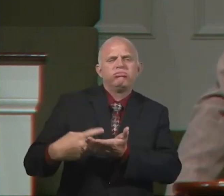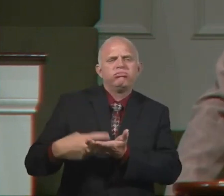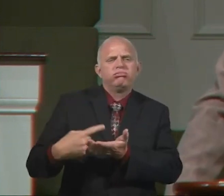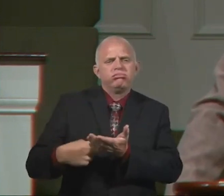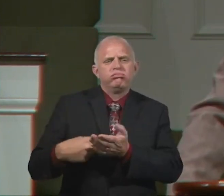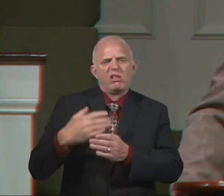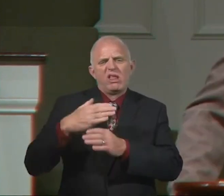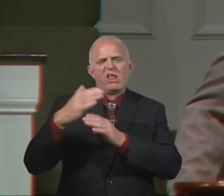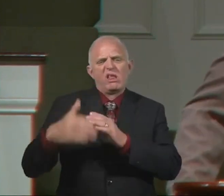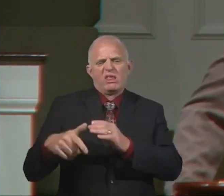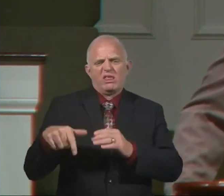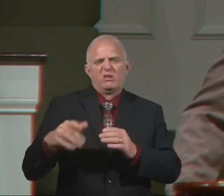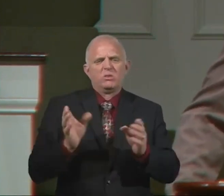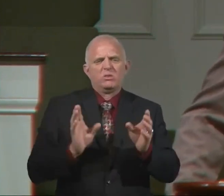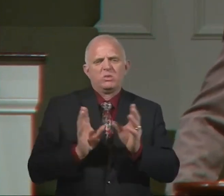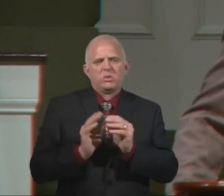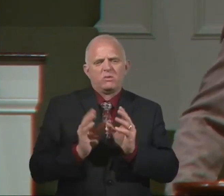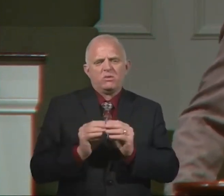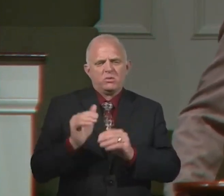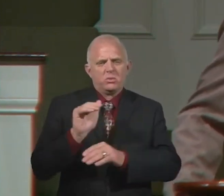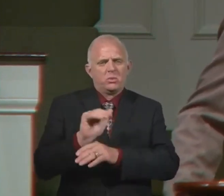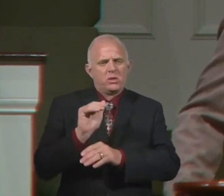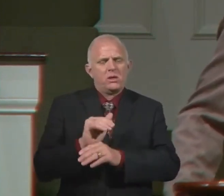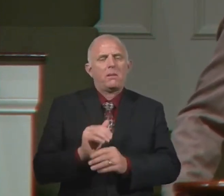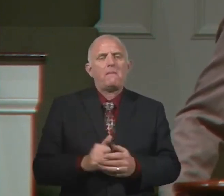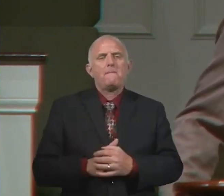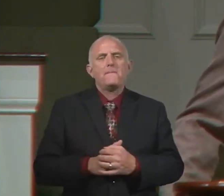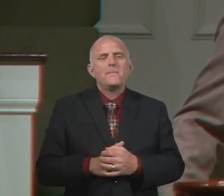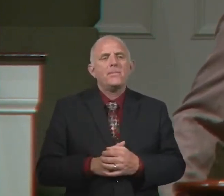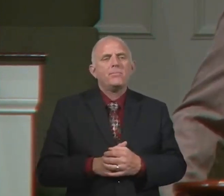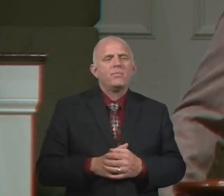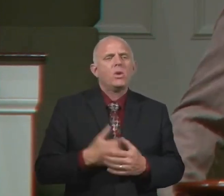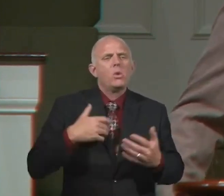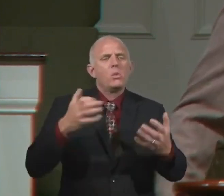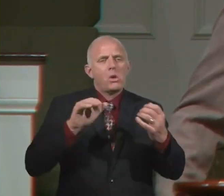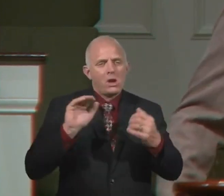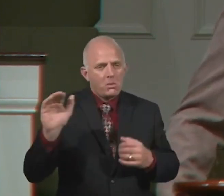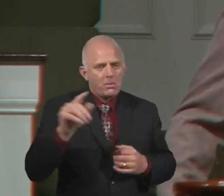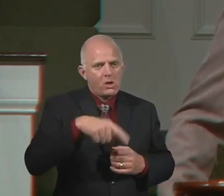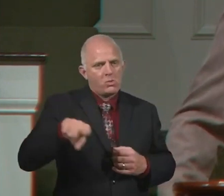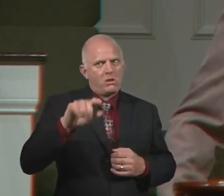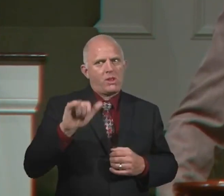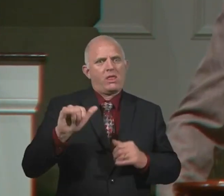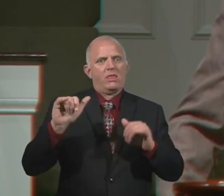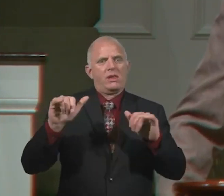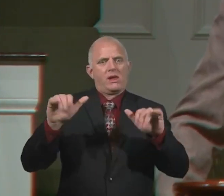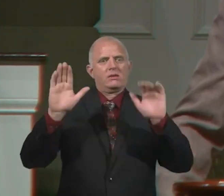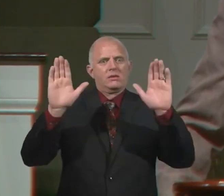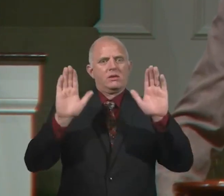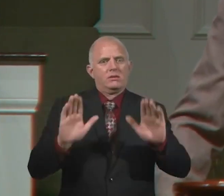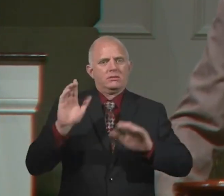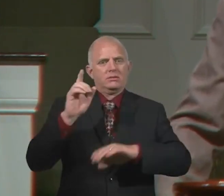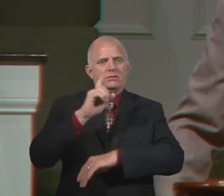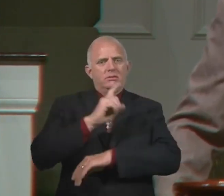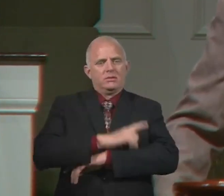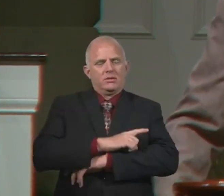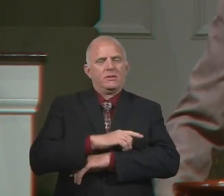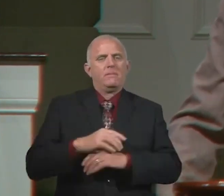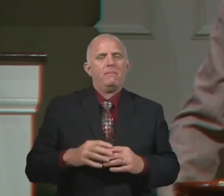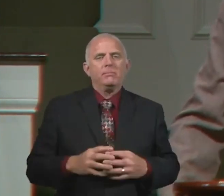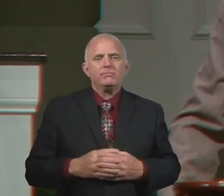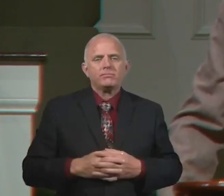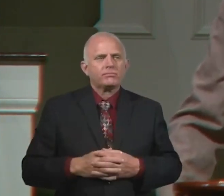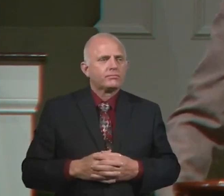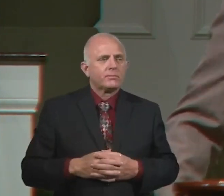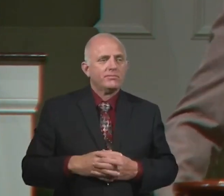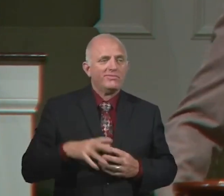I'm looking forward to reminding you about that wonderful day. But tonight we're talking a little bit in this month about